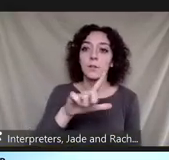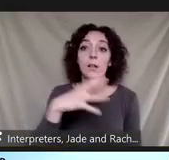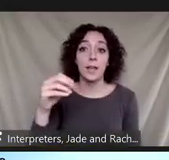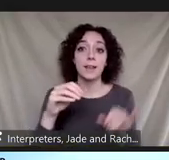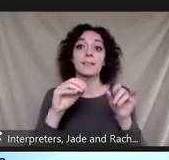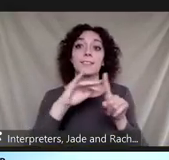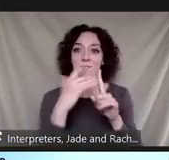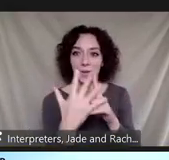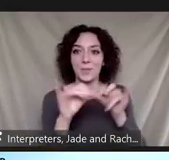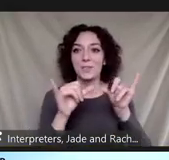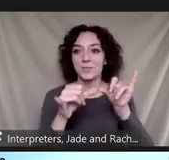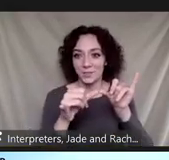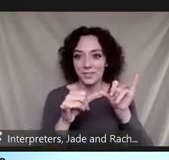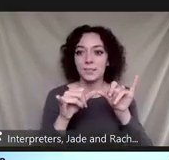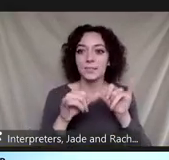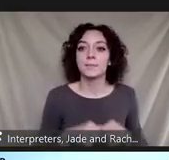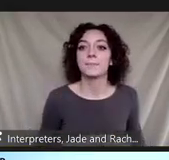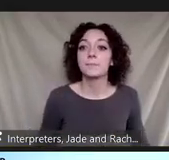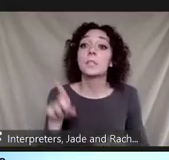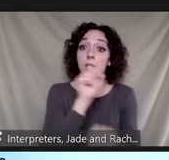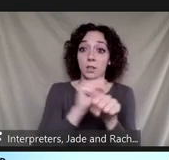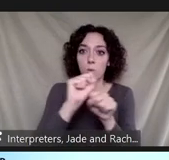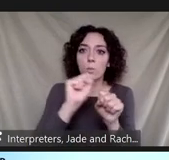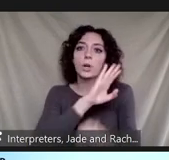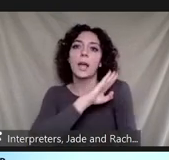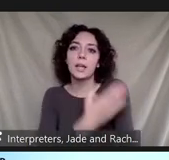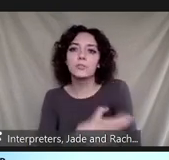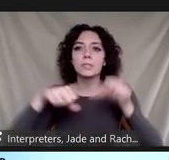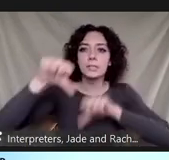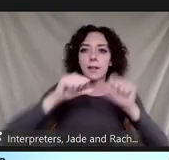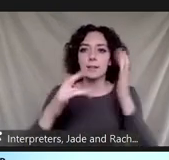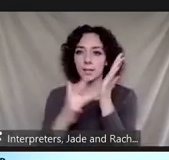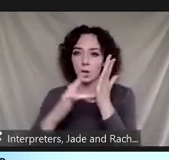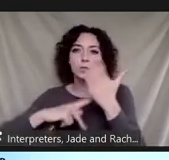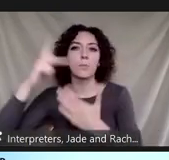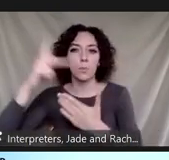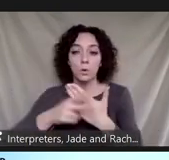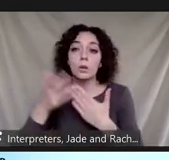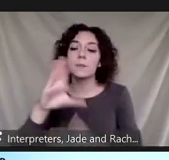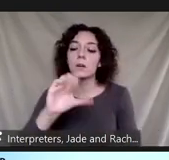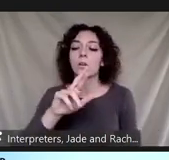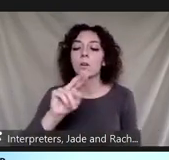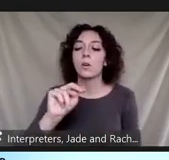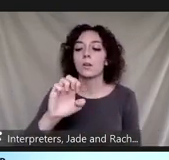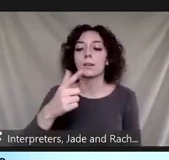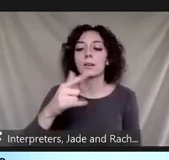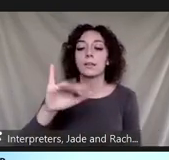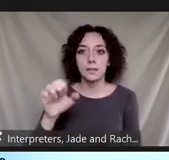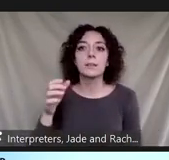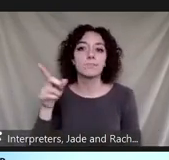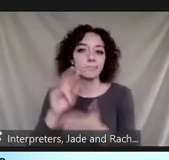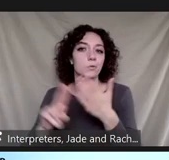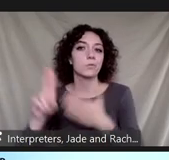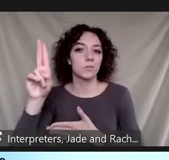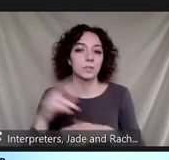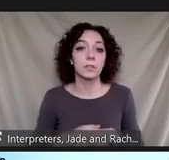faculty in the energy science energy science technology technology and policy program at carnegie mellon university his research